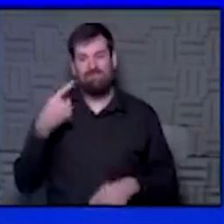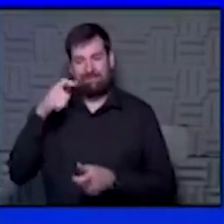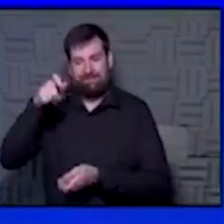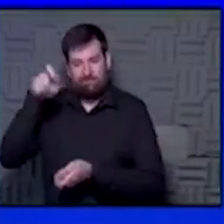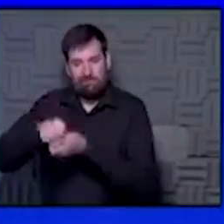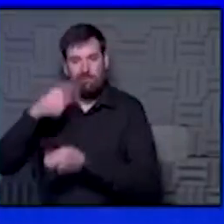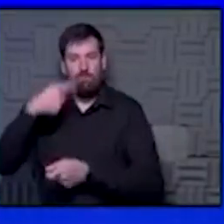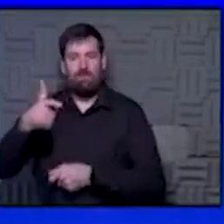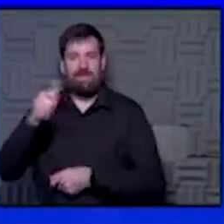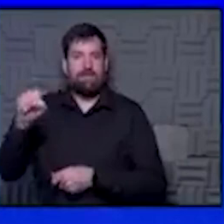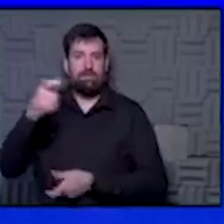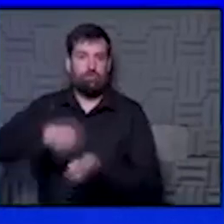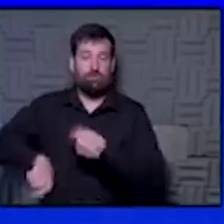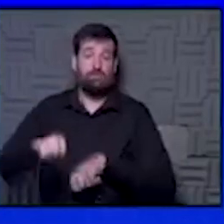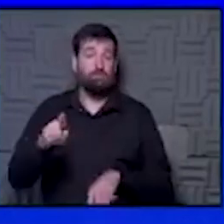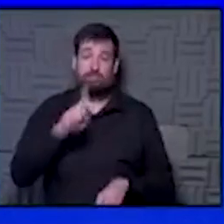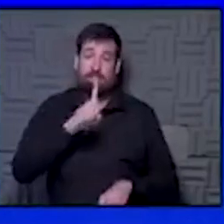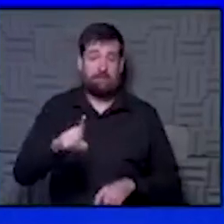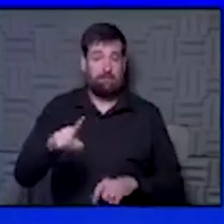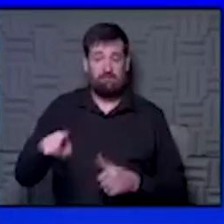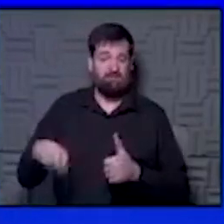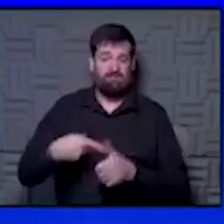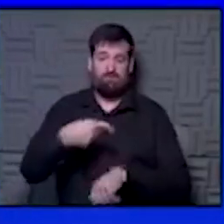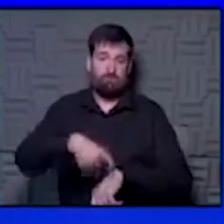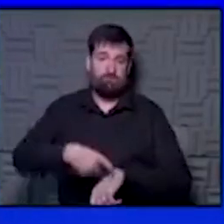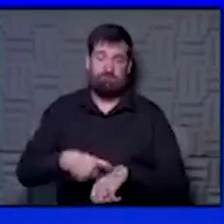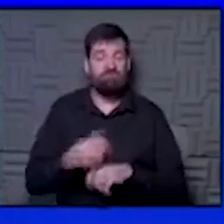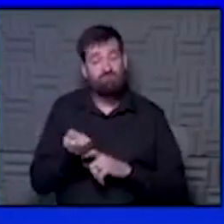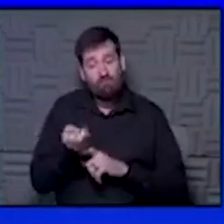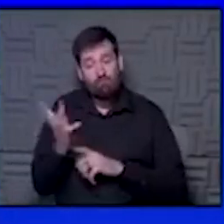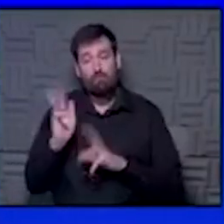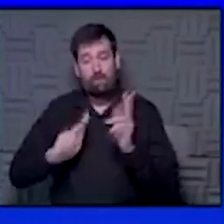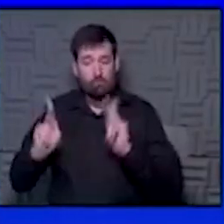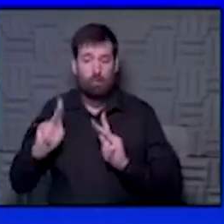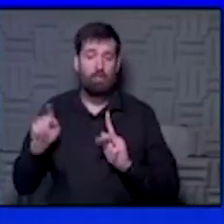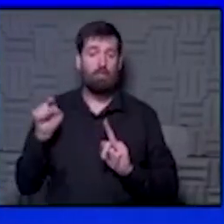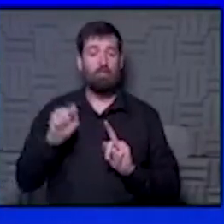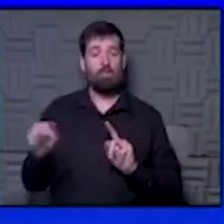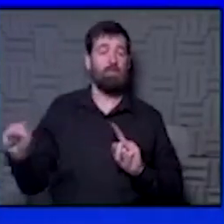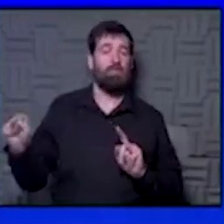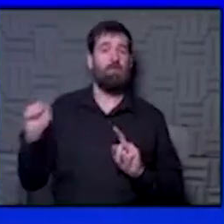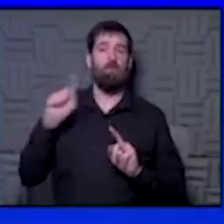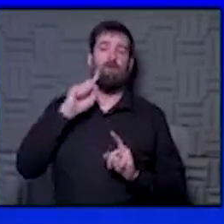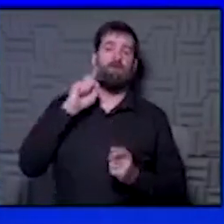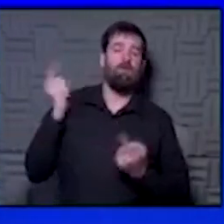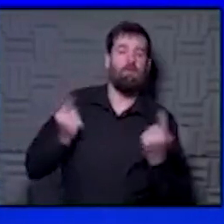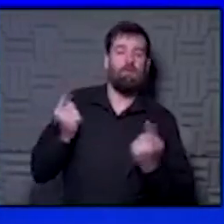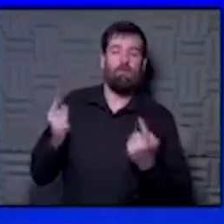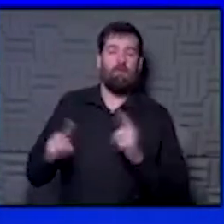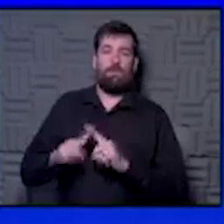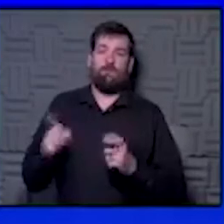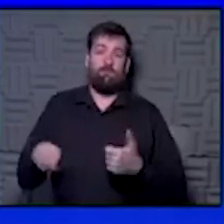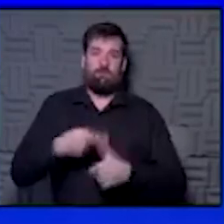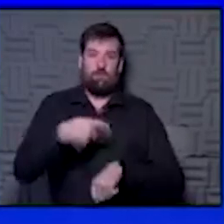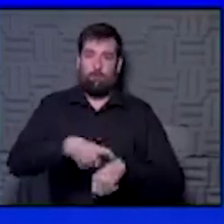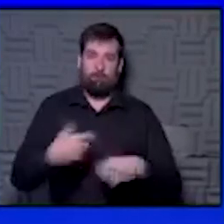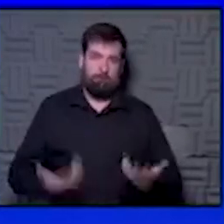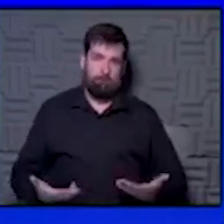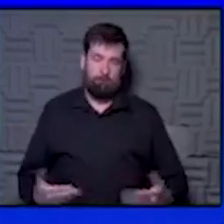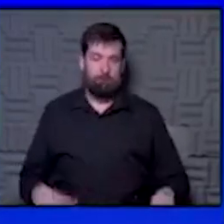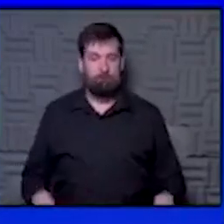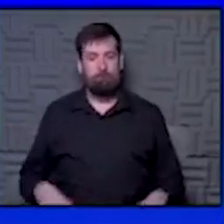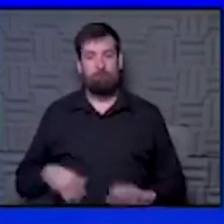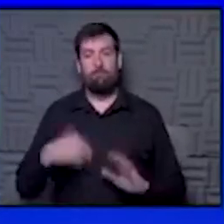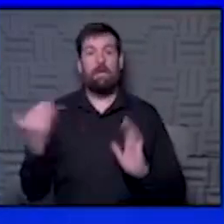essentially. We haven't really had one here before. We've had a couple people who we considered. But really, this is our first one. So again,